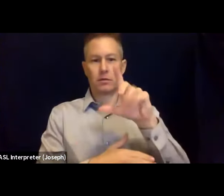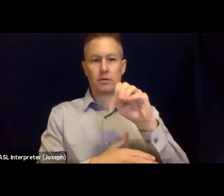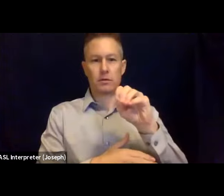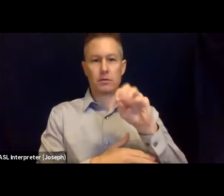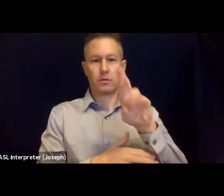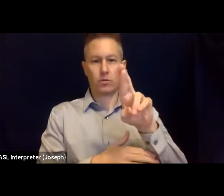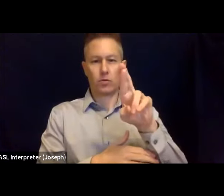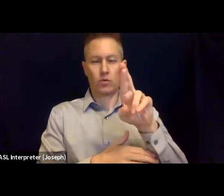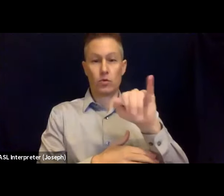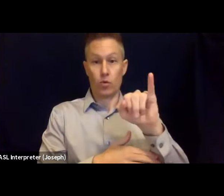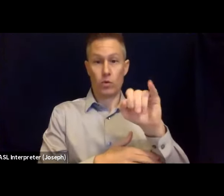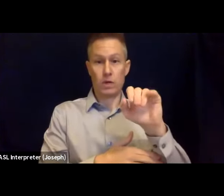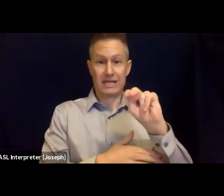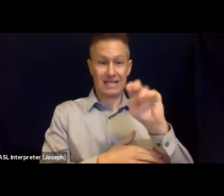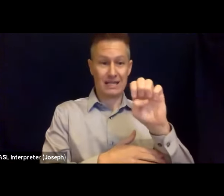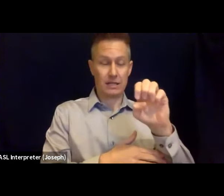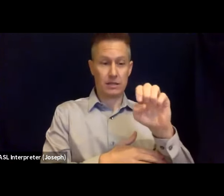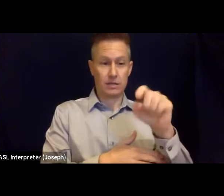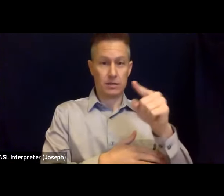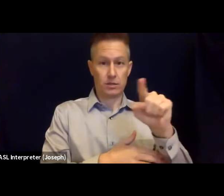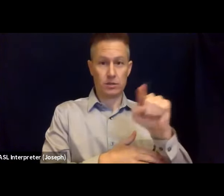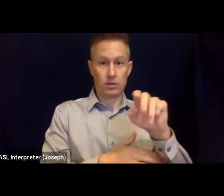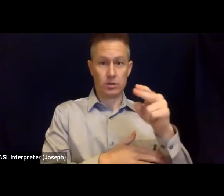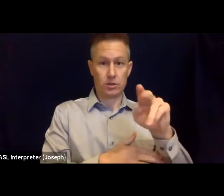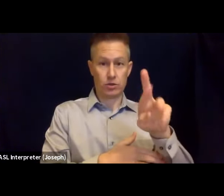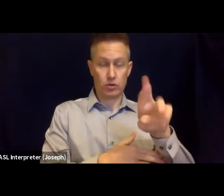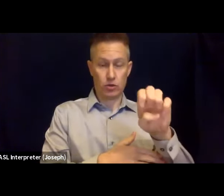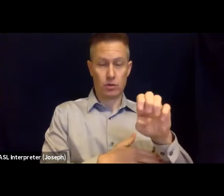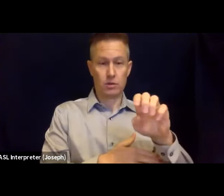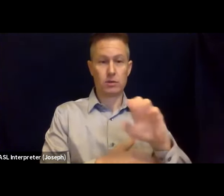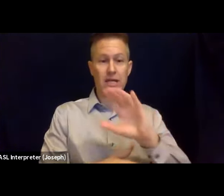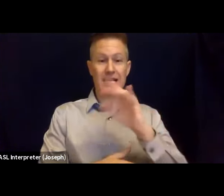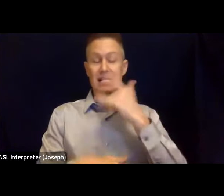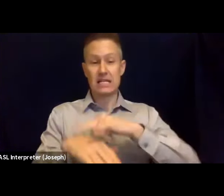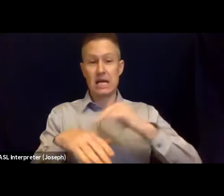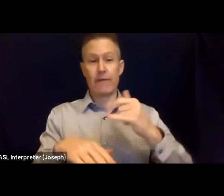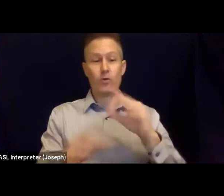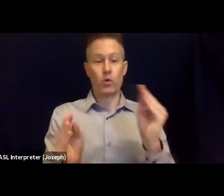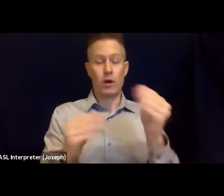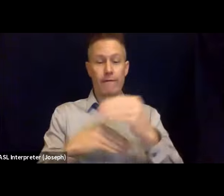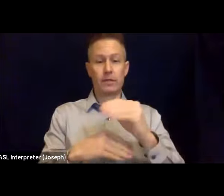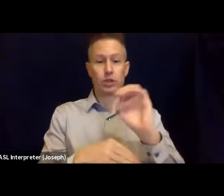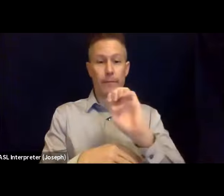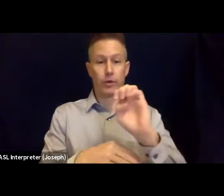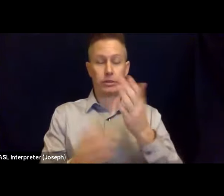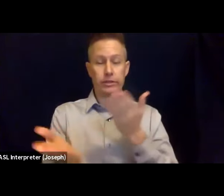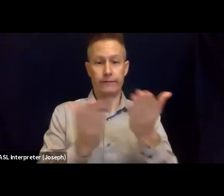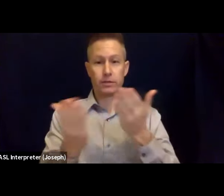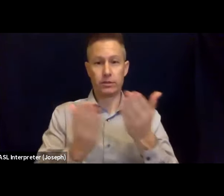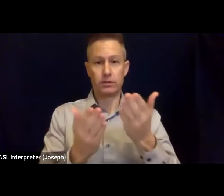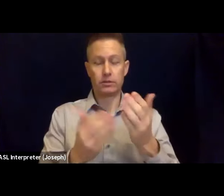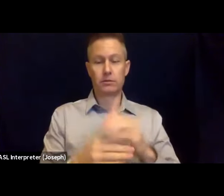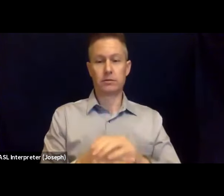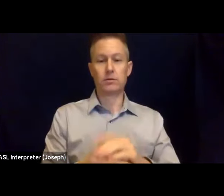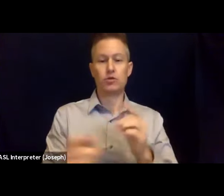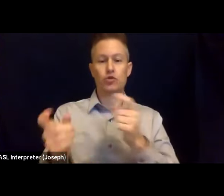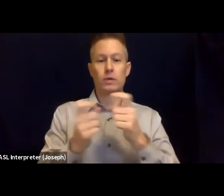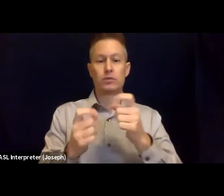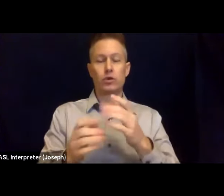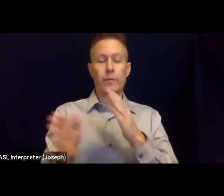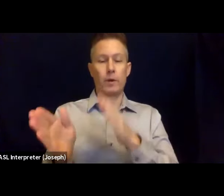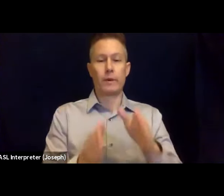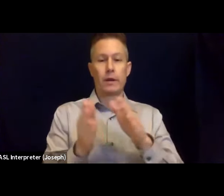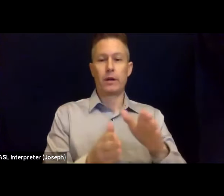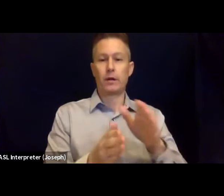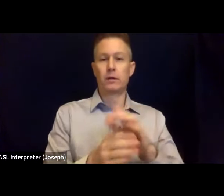California Office of Emergency Services, Deputy Director for Planning Preparedness and Prevention. Lori, because you're not having a slide,